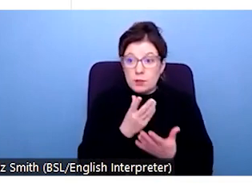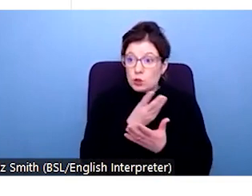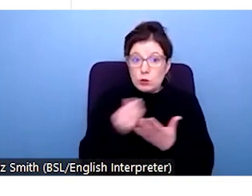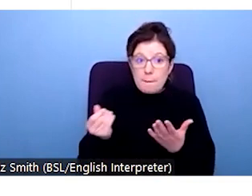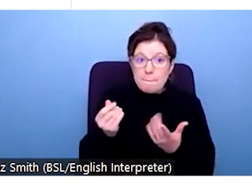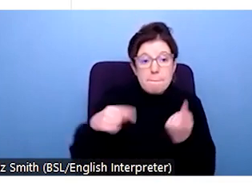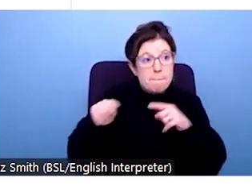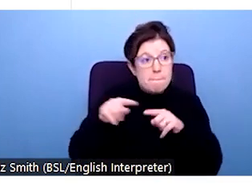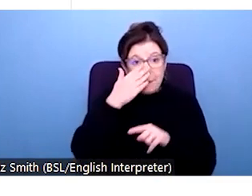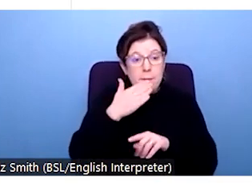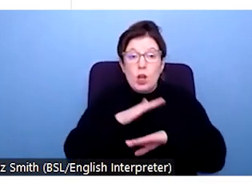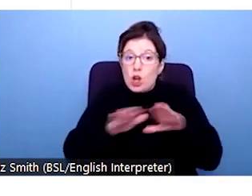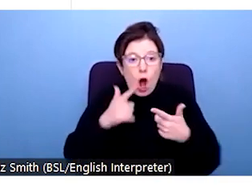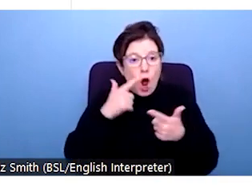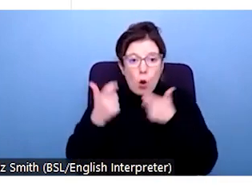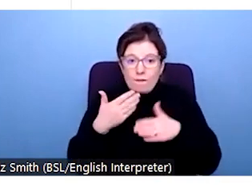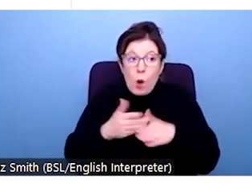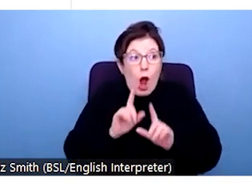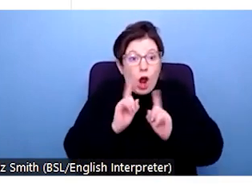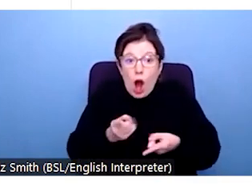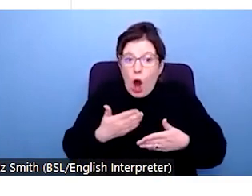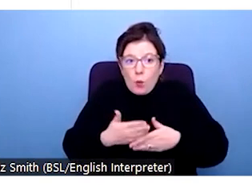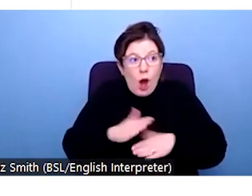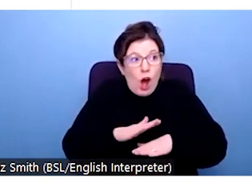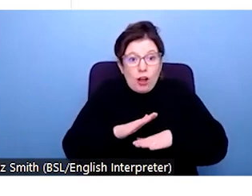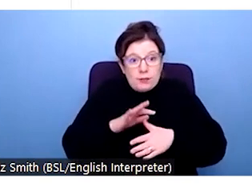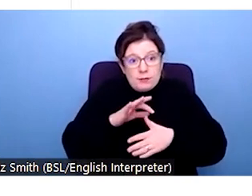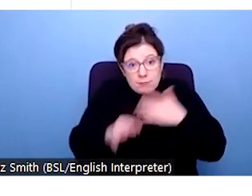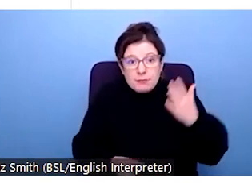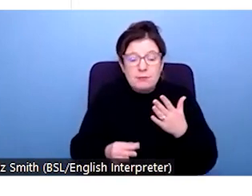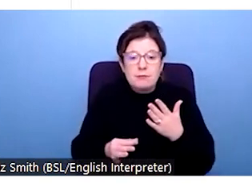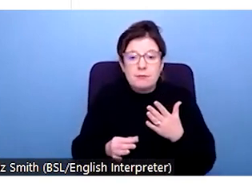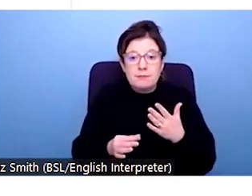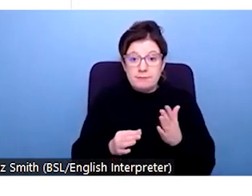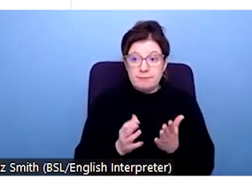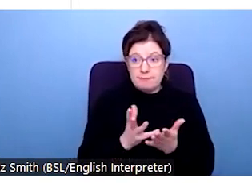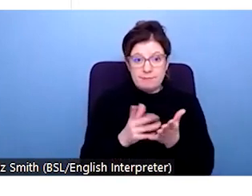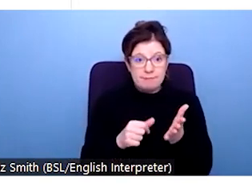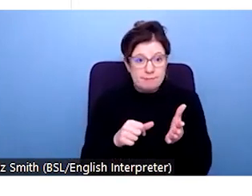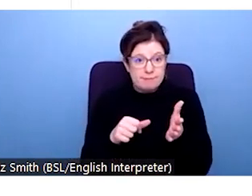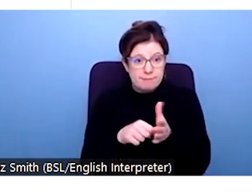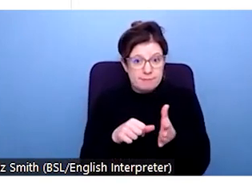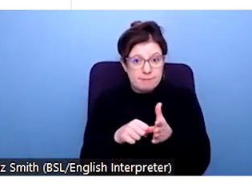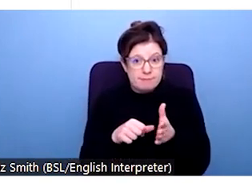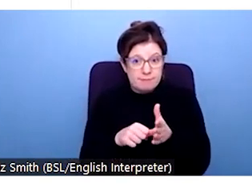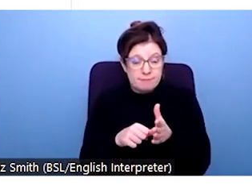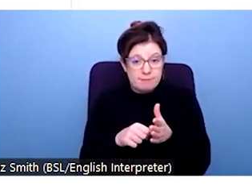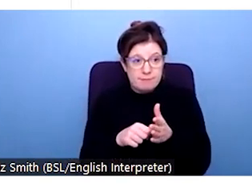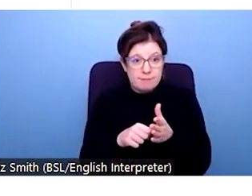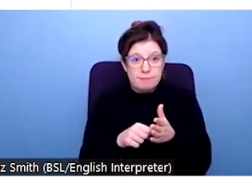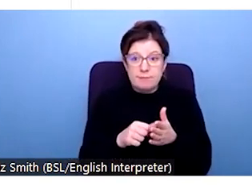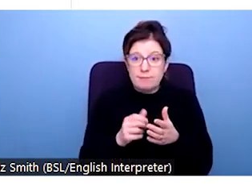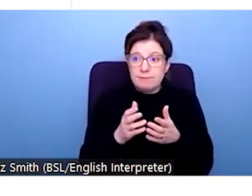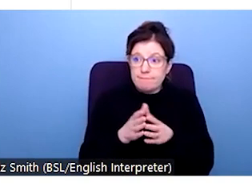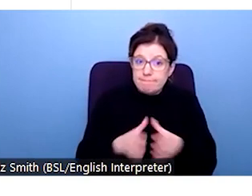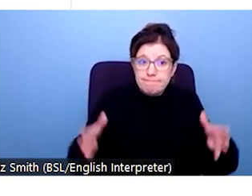aren't looking for work and aren't available for work. So the challenges that we had feared we would be dealing with around mass